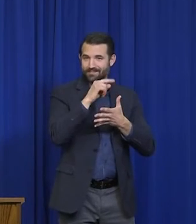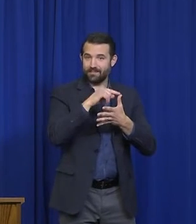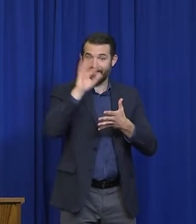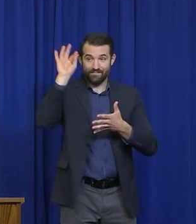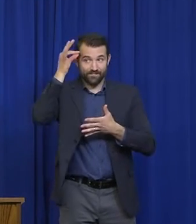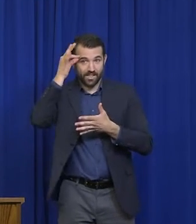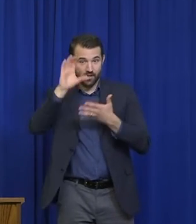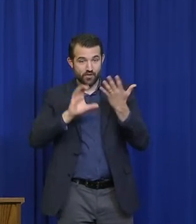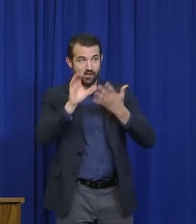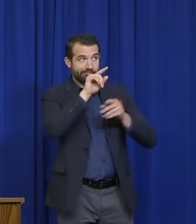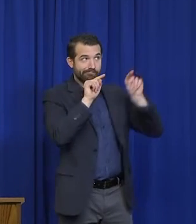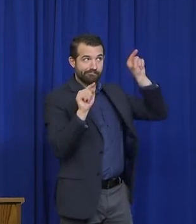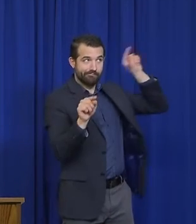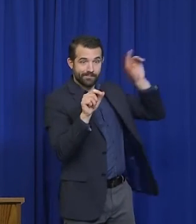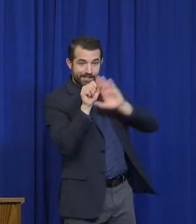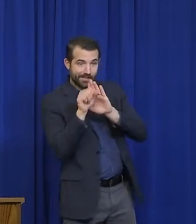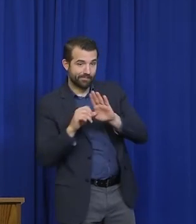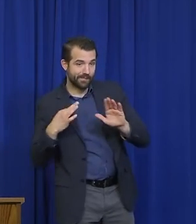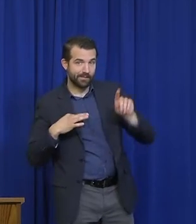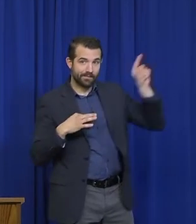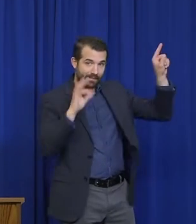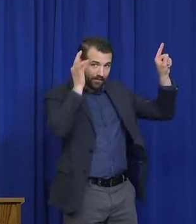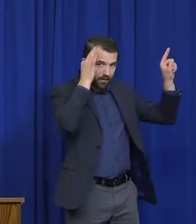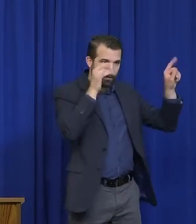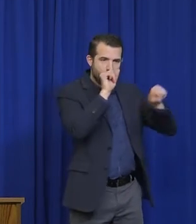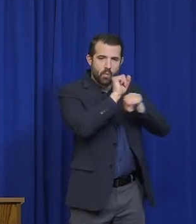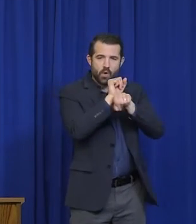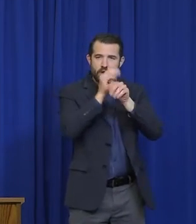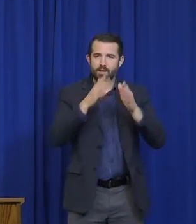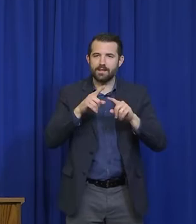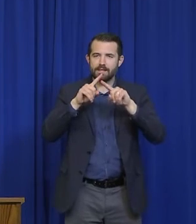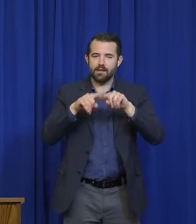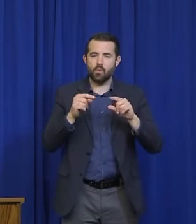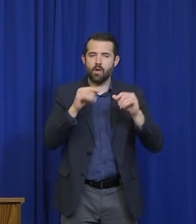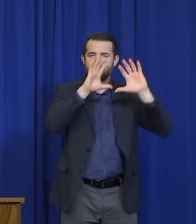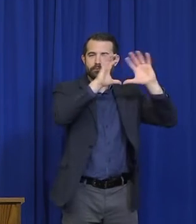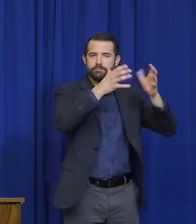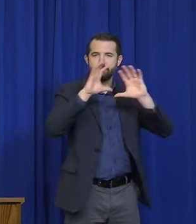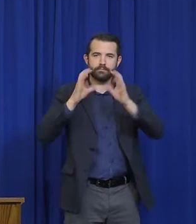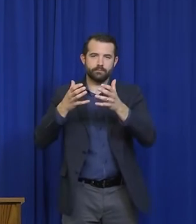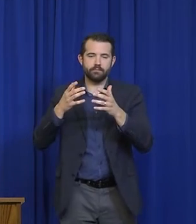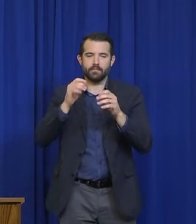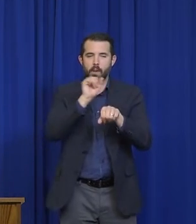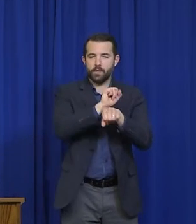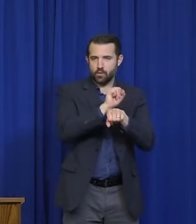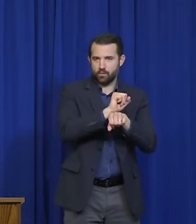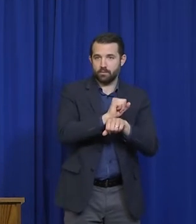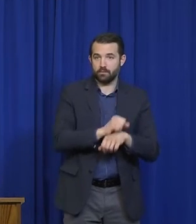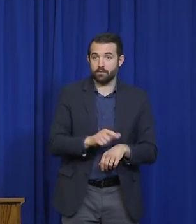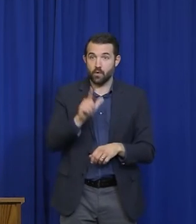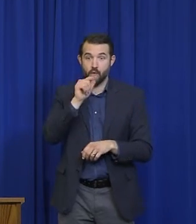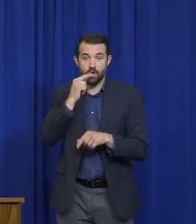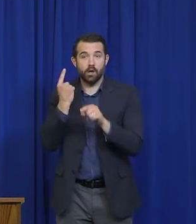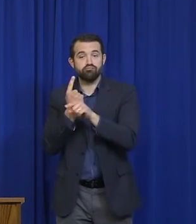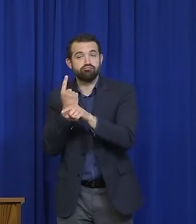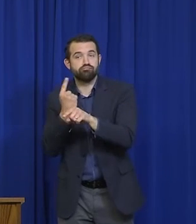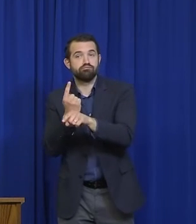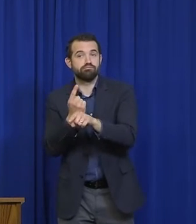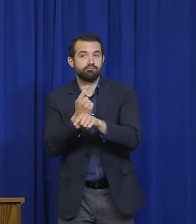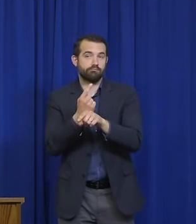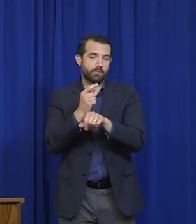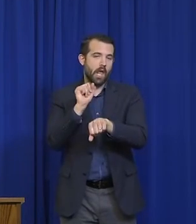file for unemployment. For instance, the new category of self-employed individuals who will now be able to file come Friday,